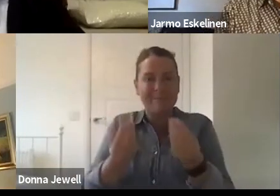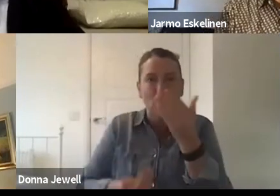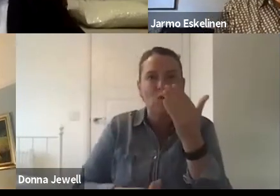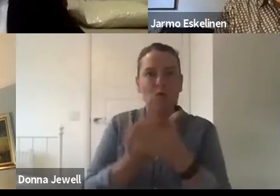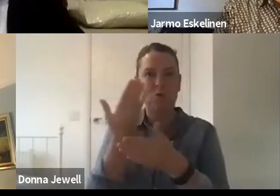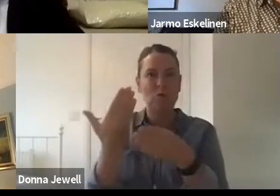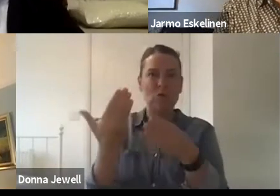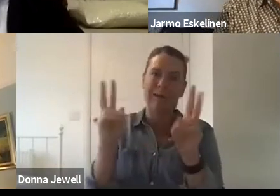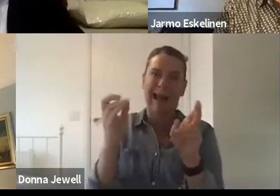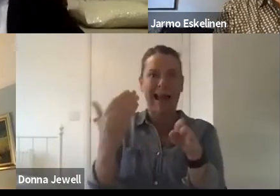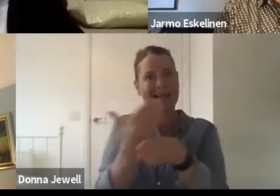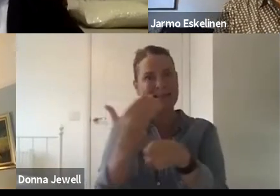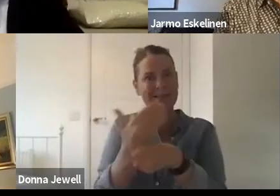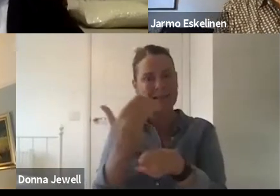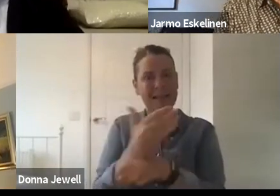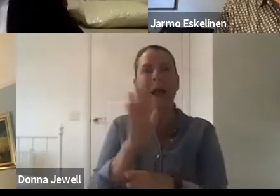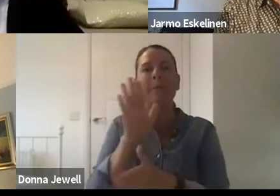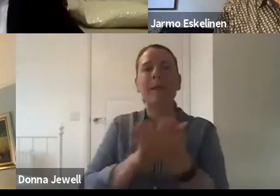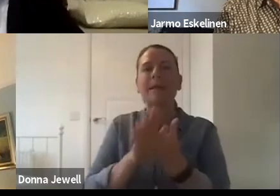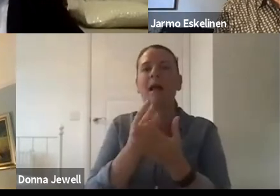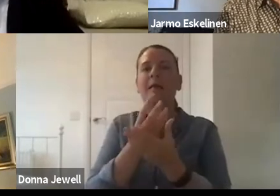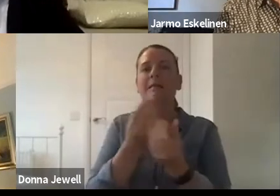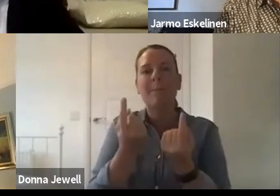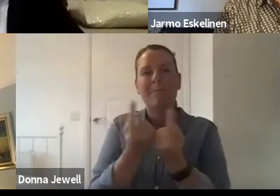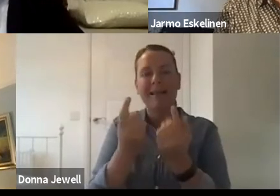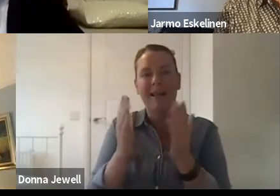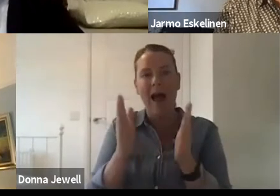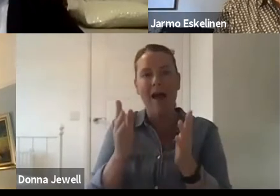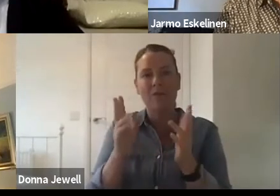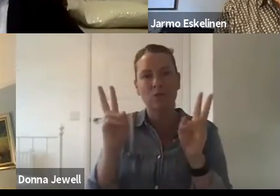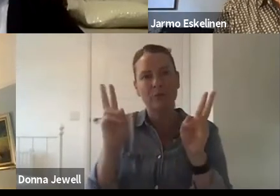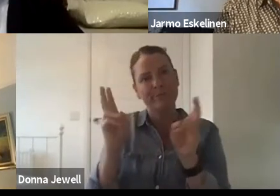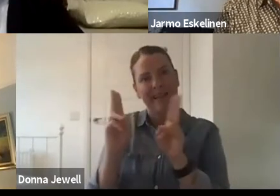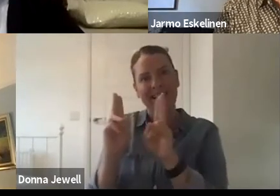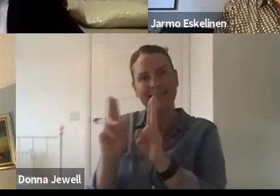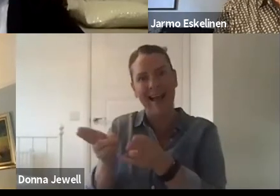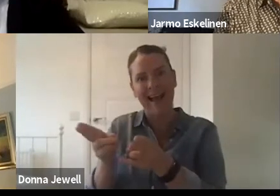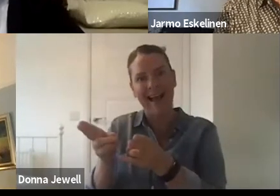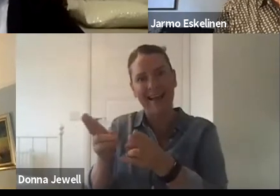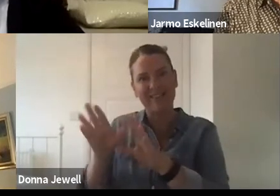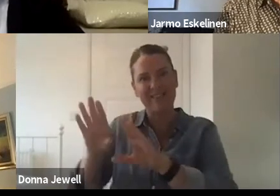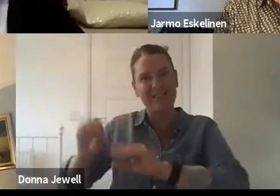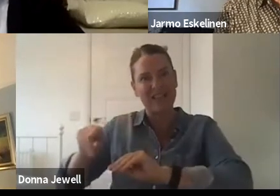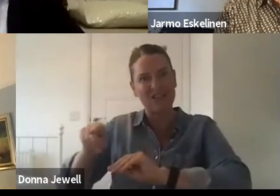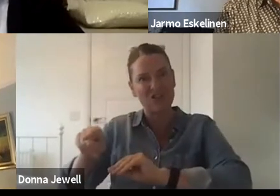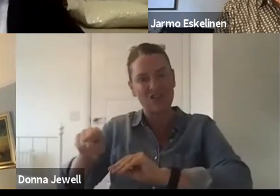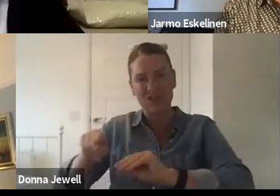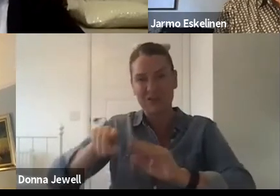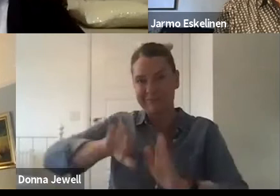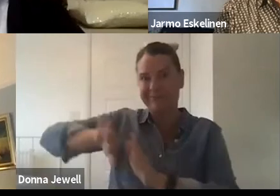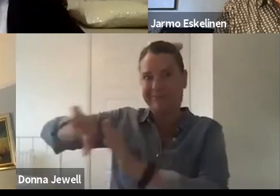that some things need to die. So I think there's a really interesting role that universities can play in kind of stewarding that loss